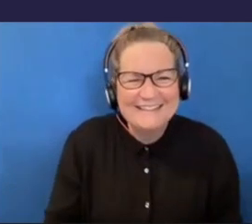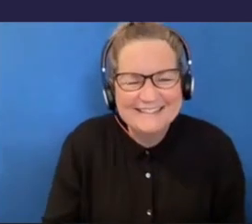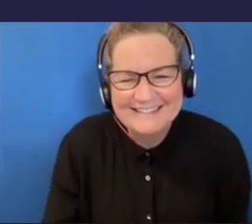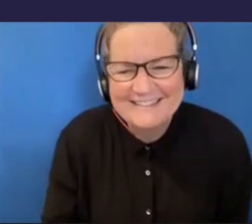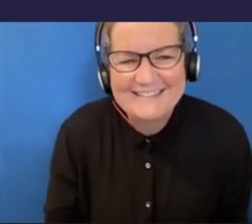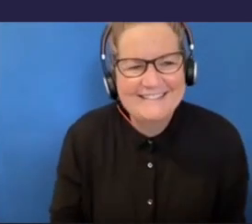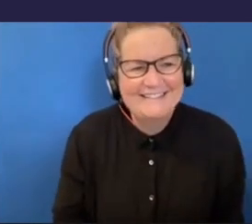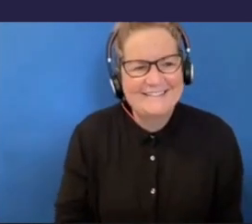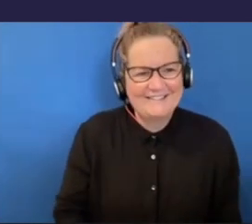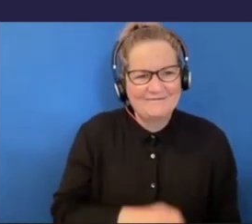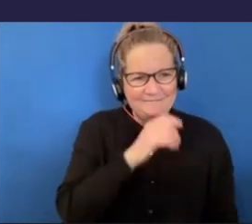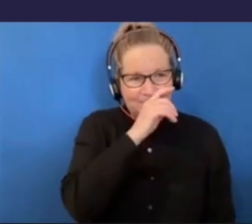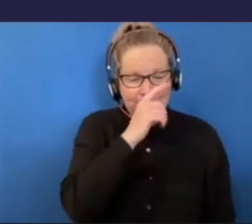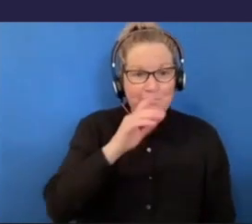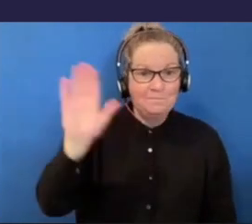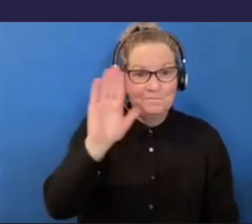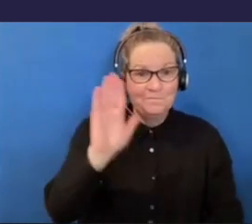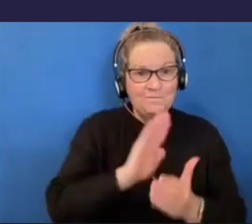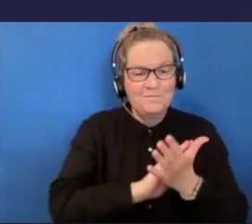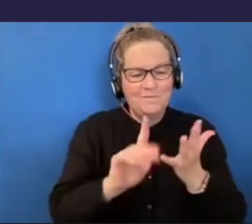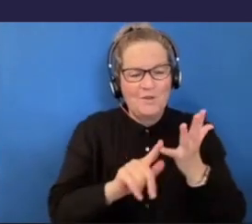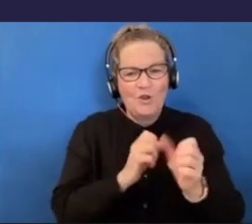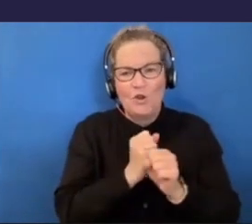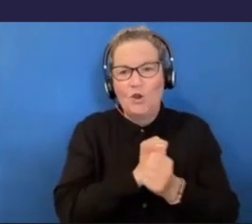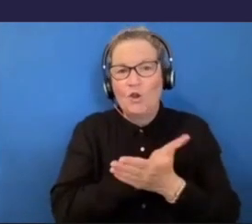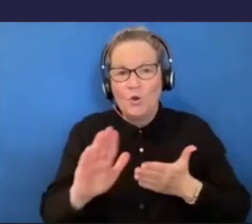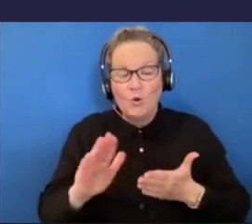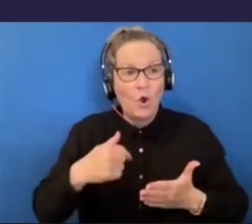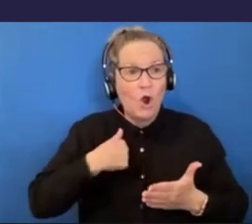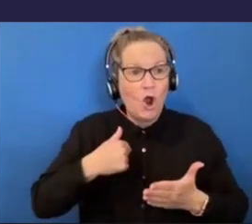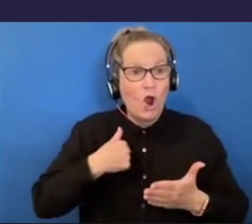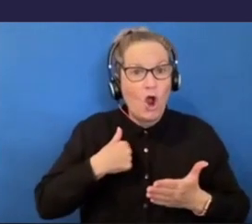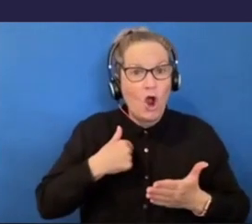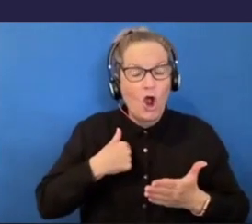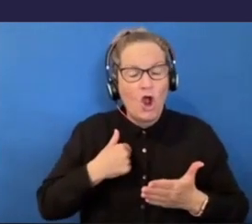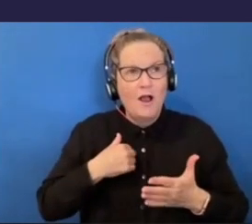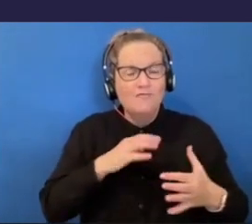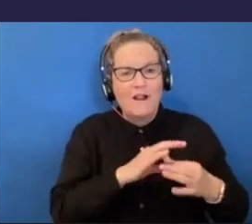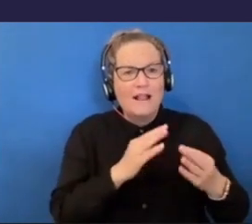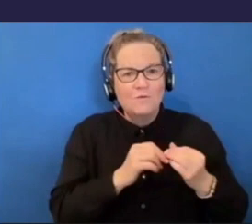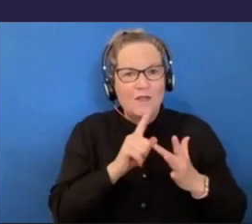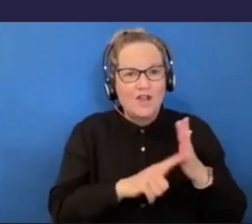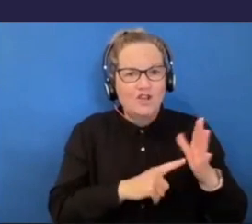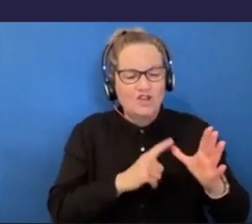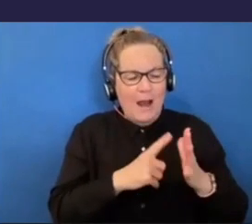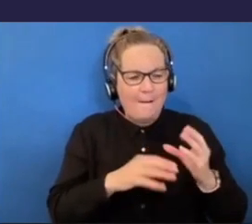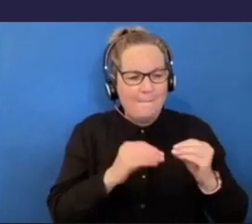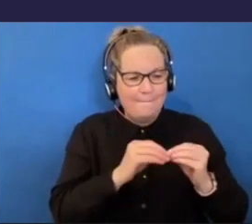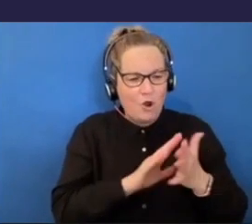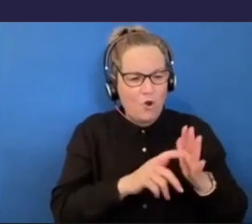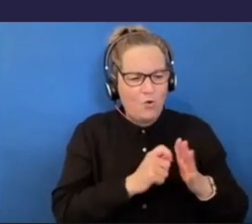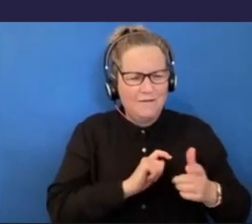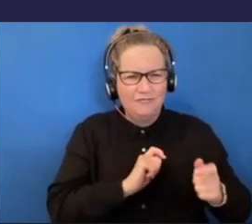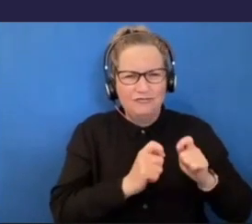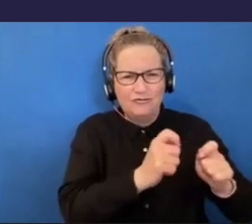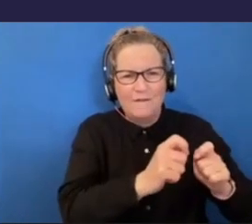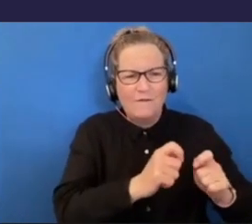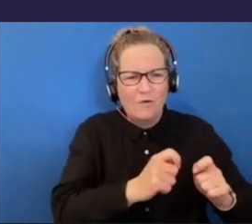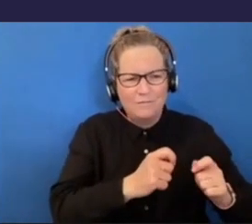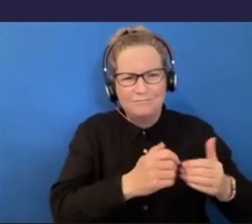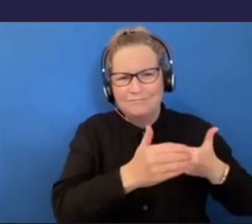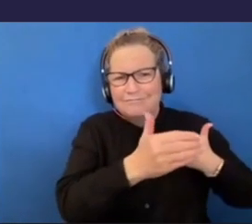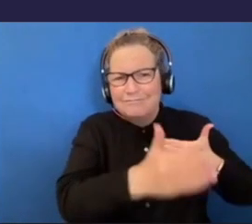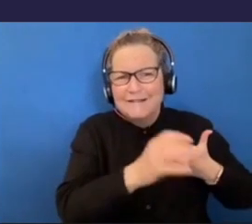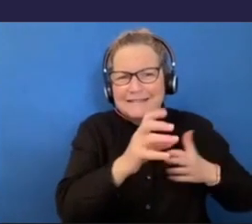Hi, my name's Hugh and I've had an evolving relationship with Jacob Hughes for the better part of 10 years. Originally